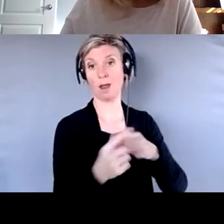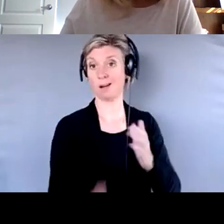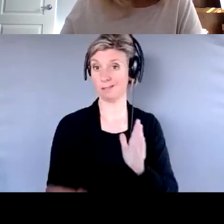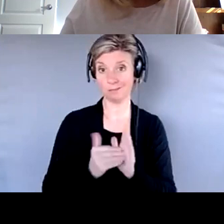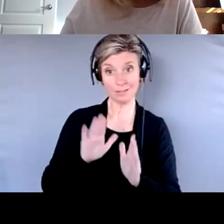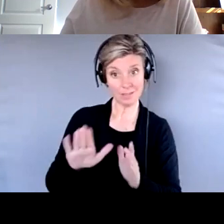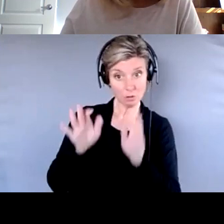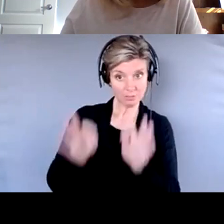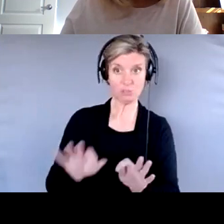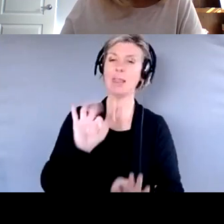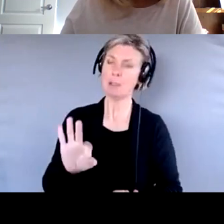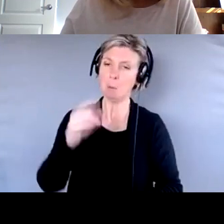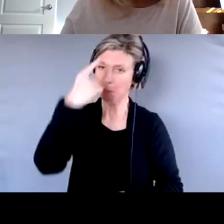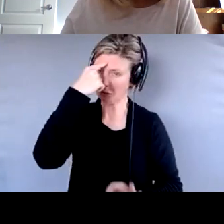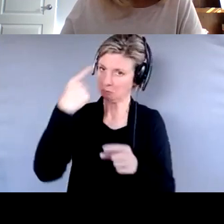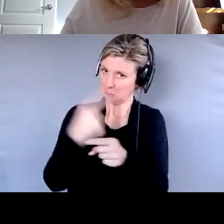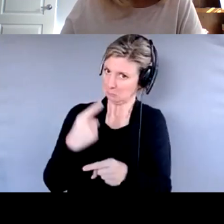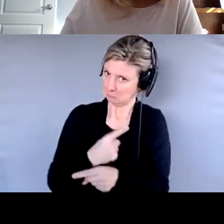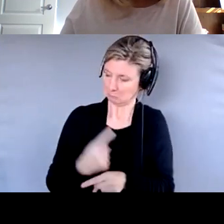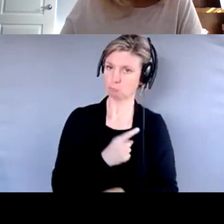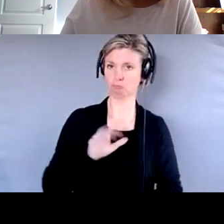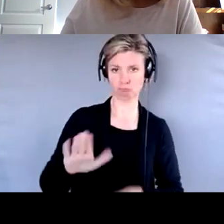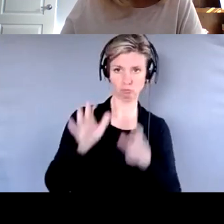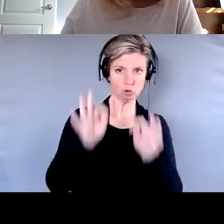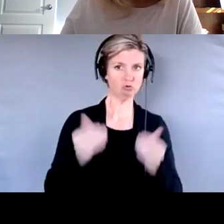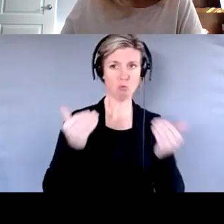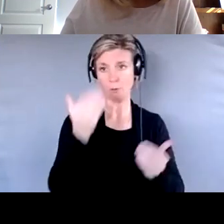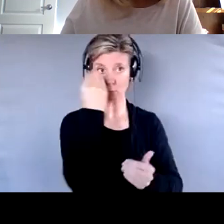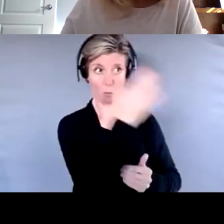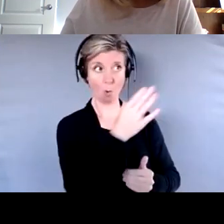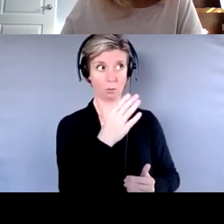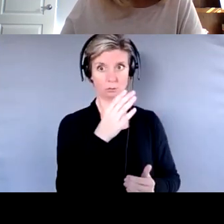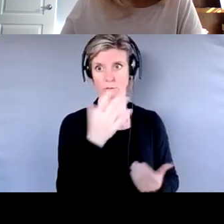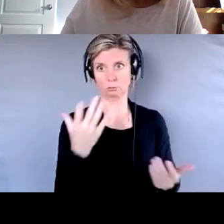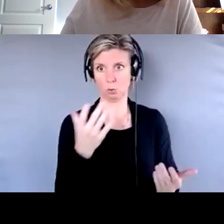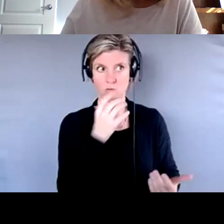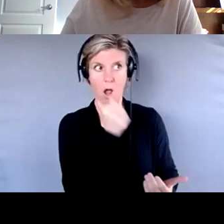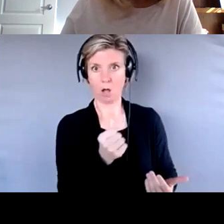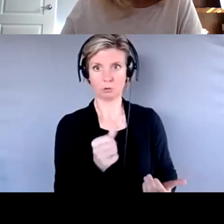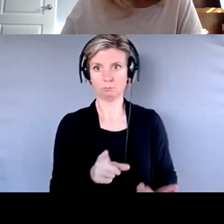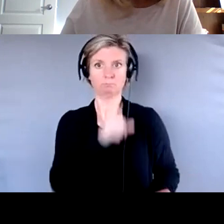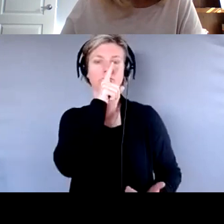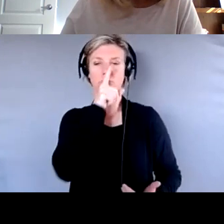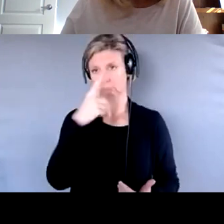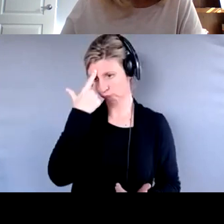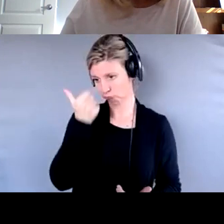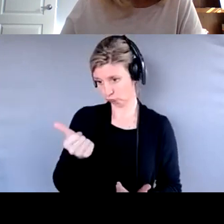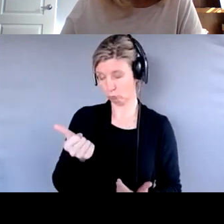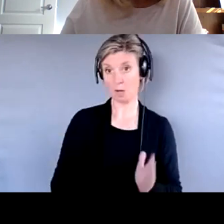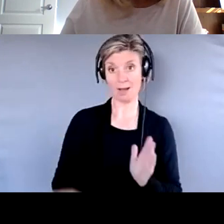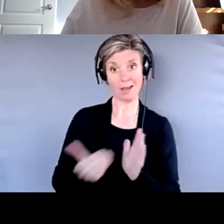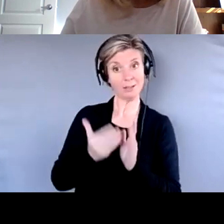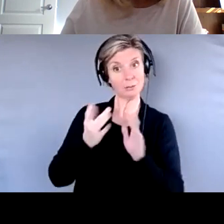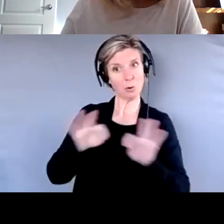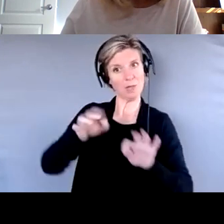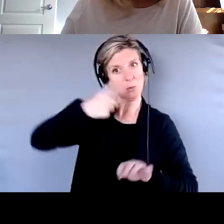they're capable of doing so, then they don't want to report, but I think we just don't give up. I think we need to educate individuals about what their rights are and,